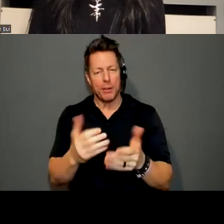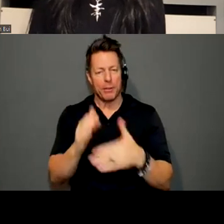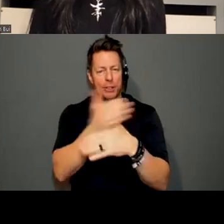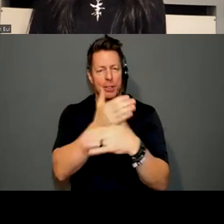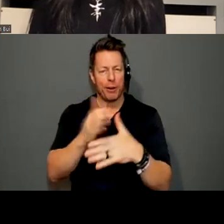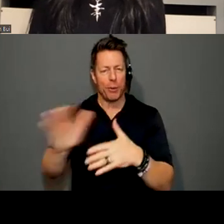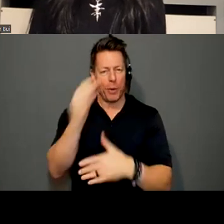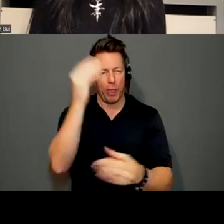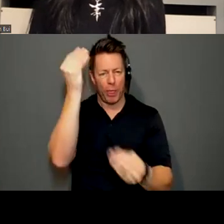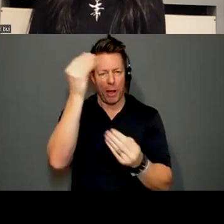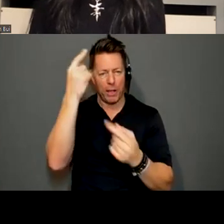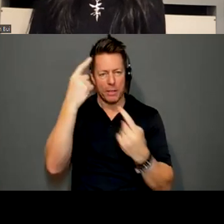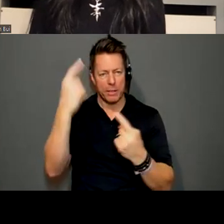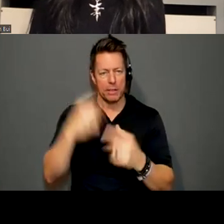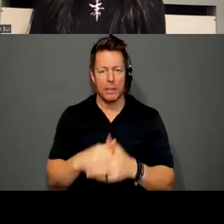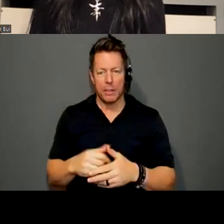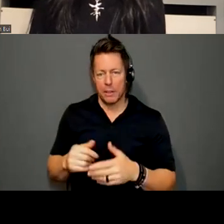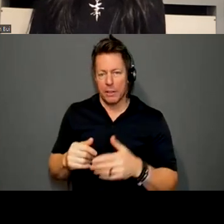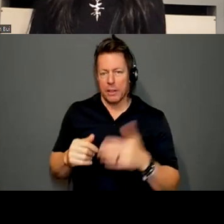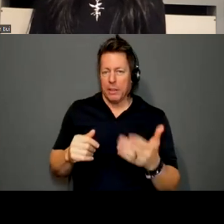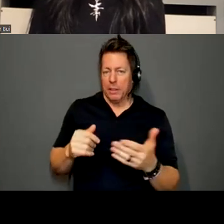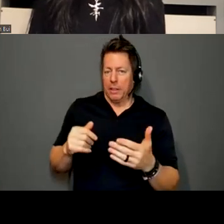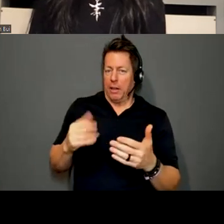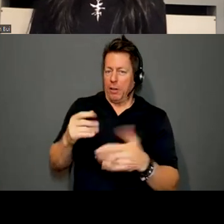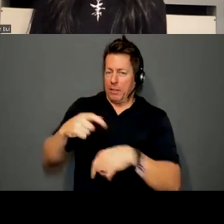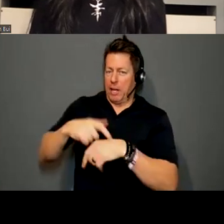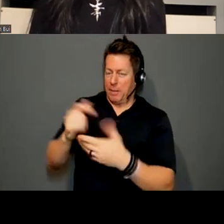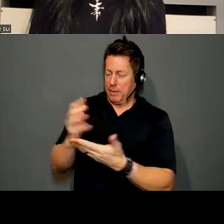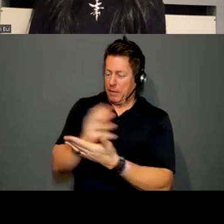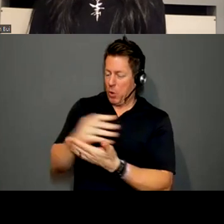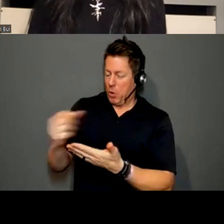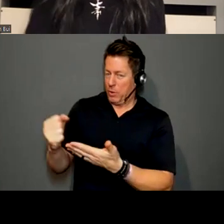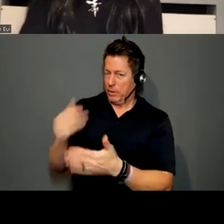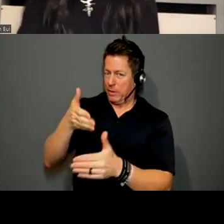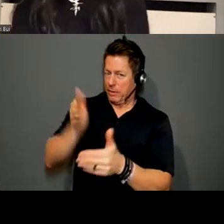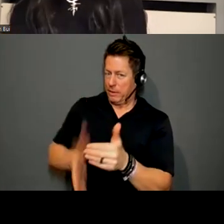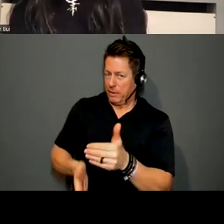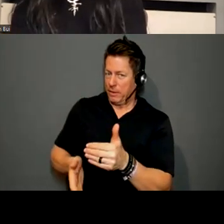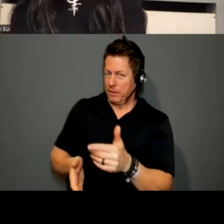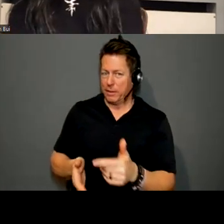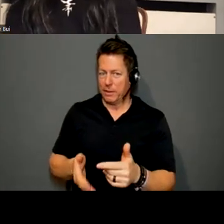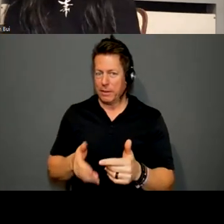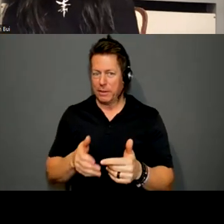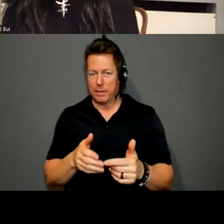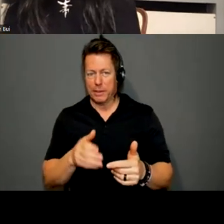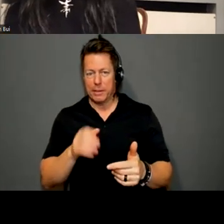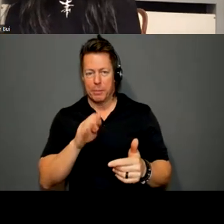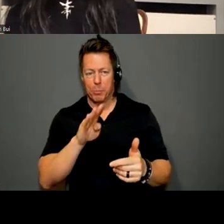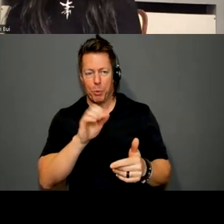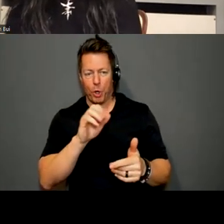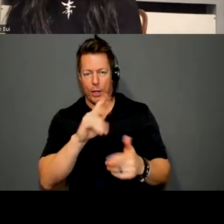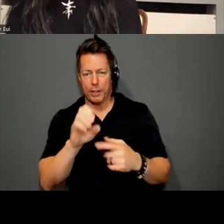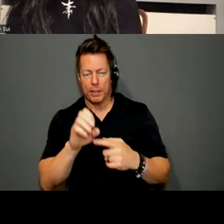Brooke, think we're coming up on the end of our time. Anything you want to close with before we say goodbye? I always have more things because regarding